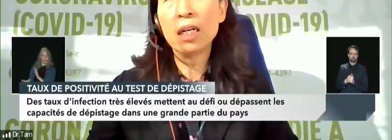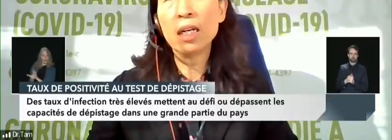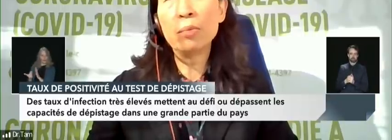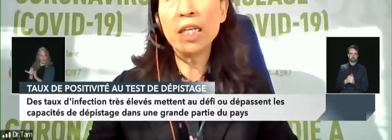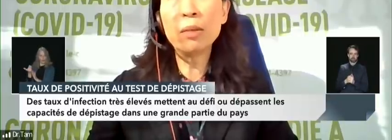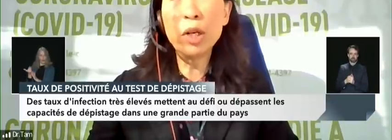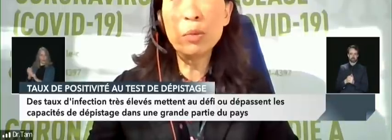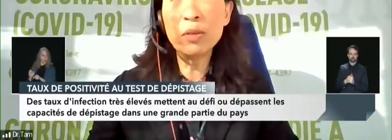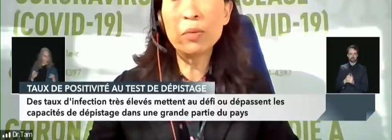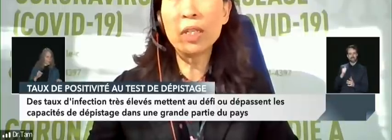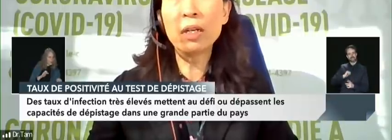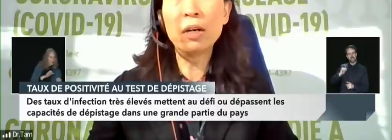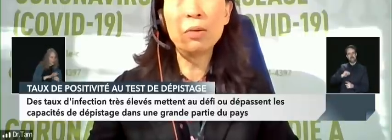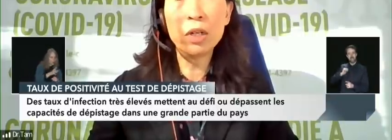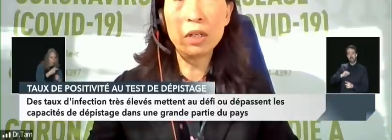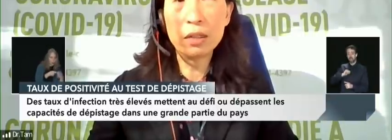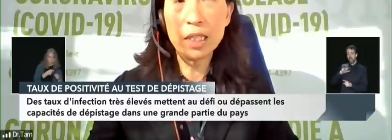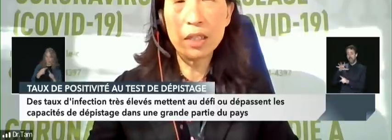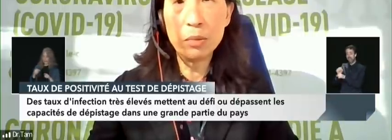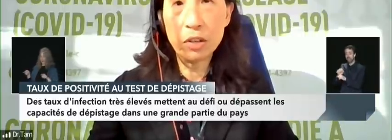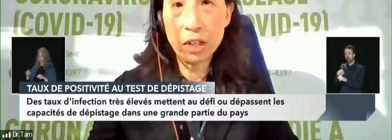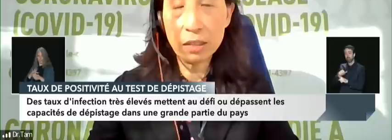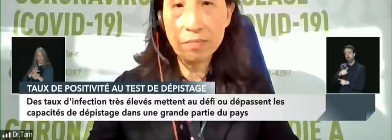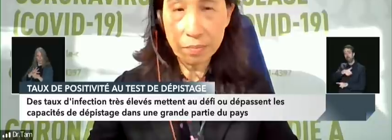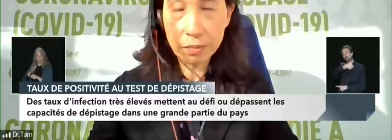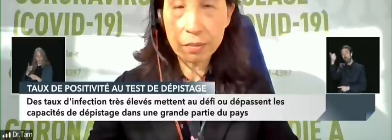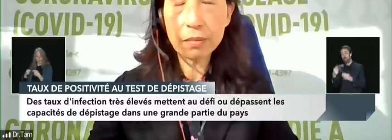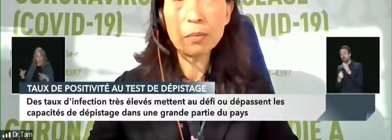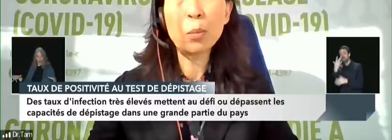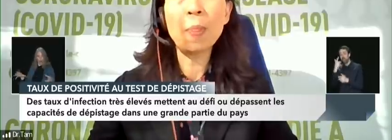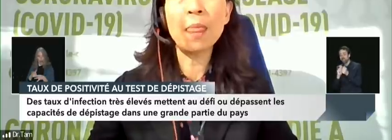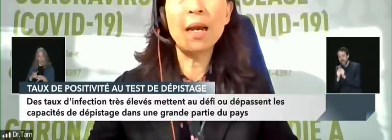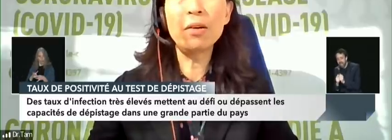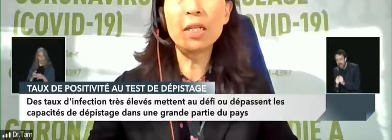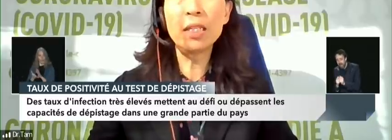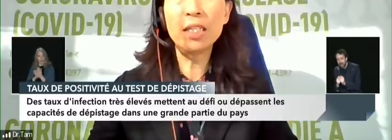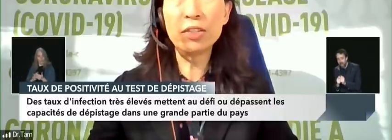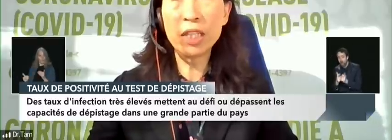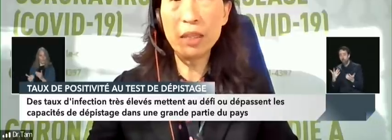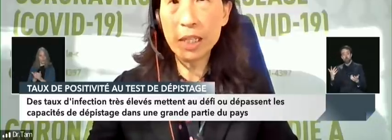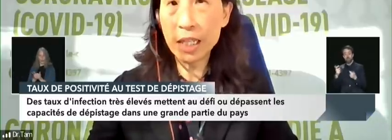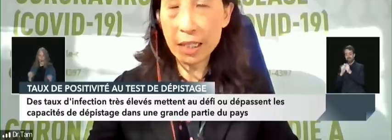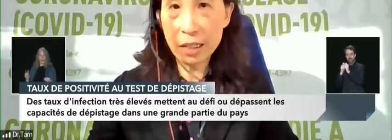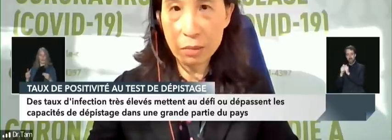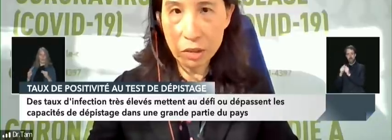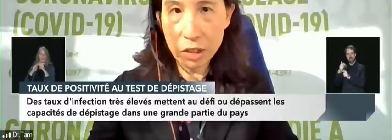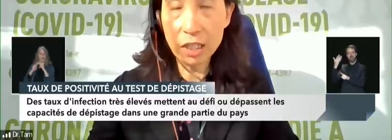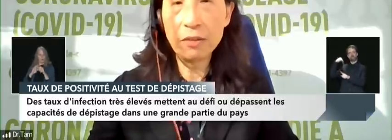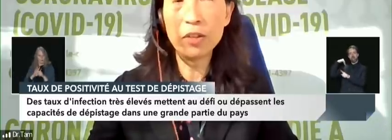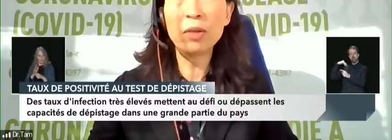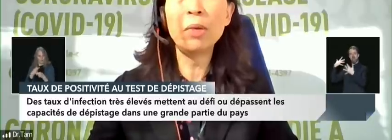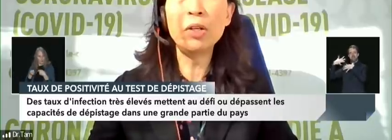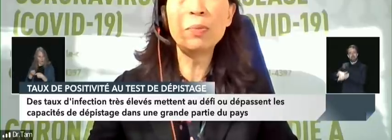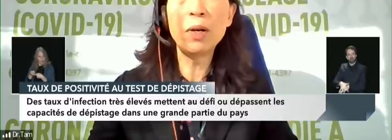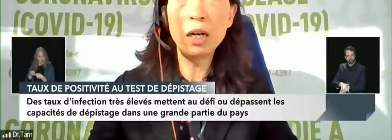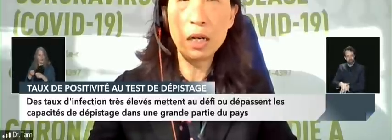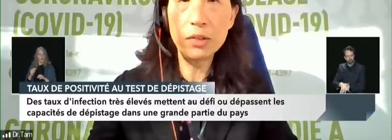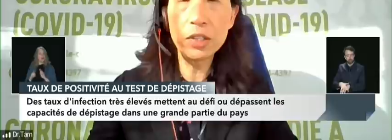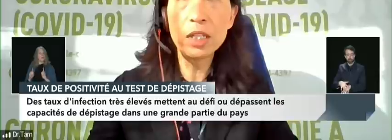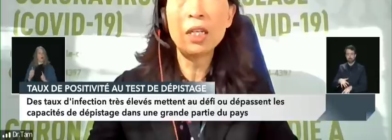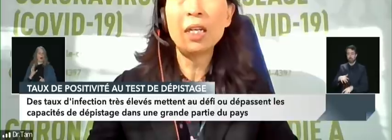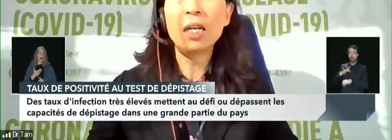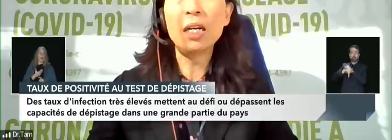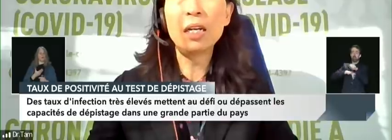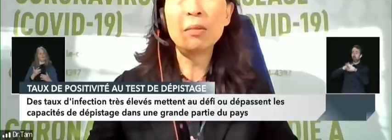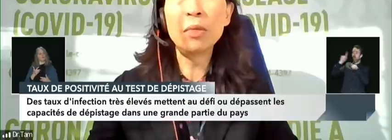variants but at the moment when the whole world has Omicron our next door neighbor has Omicron for the most